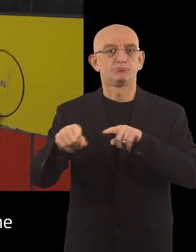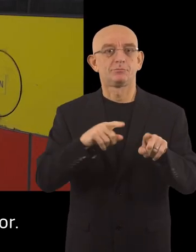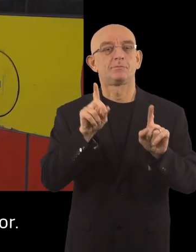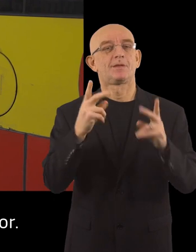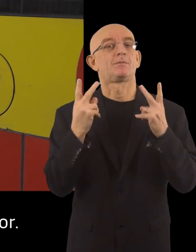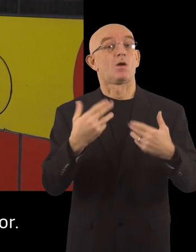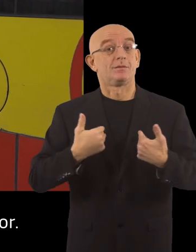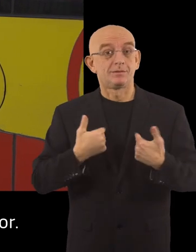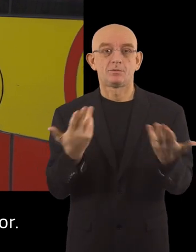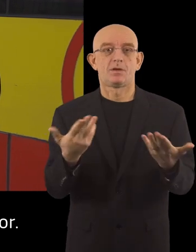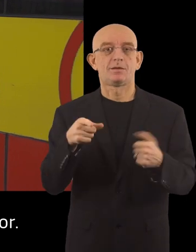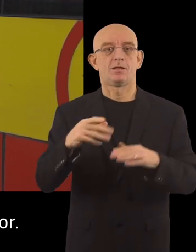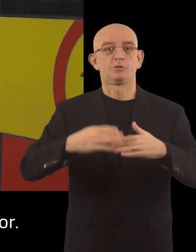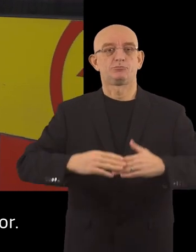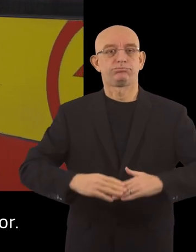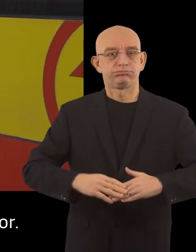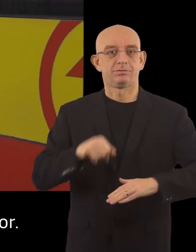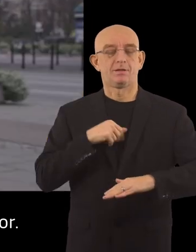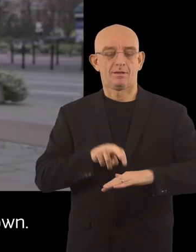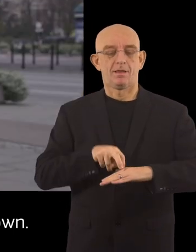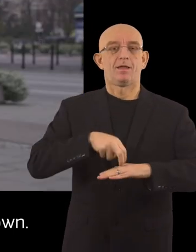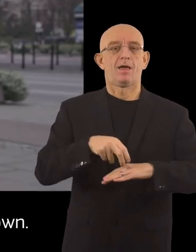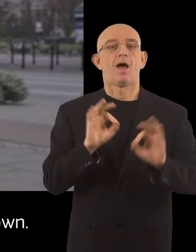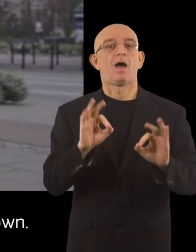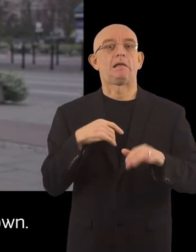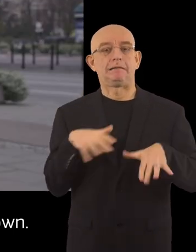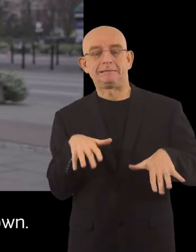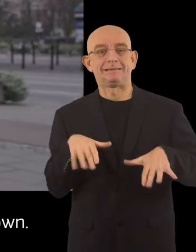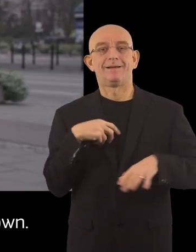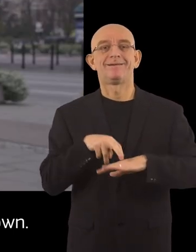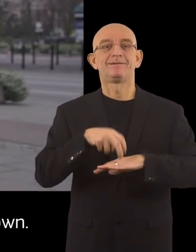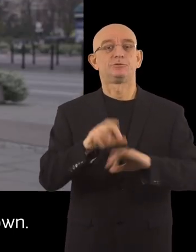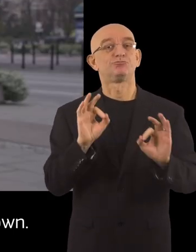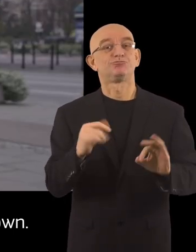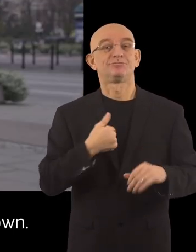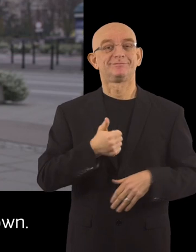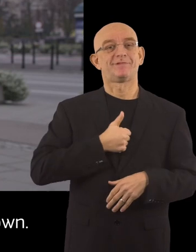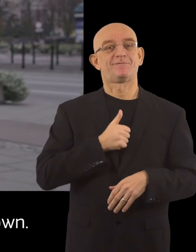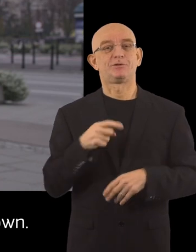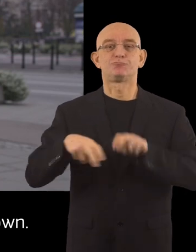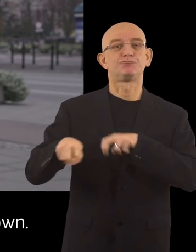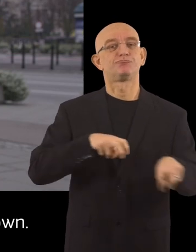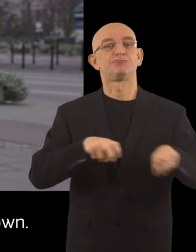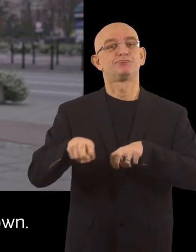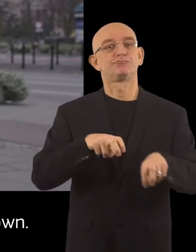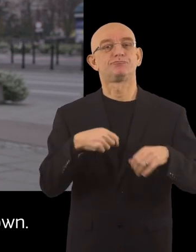Perhaps the most important thing for me is that the vehicle should have a low floor, then I feel safe and I can manage on my own.